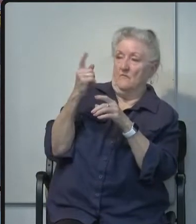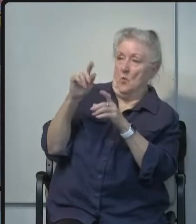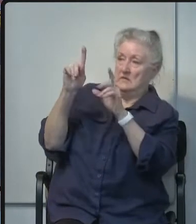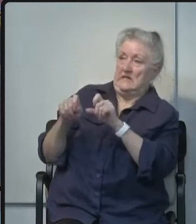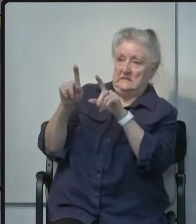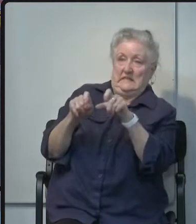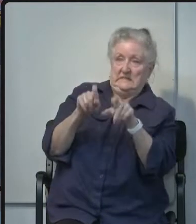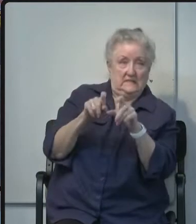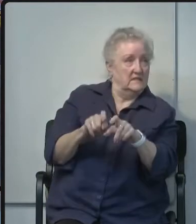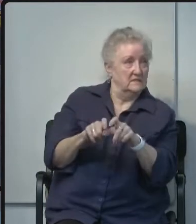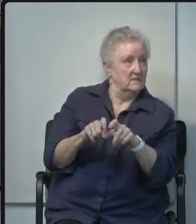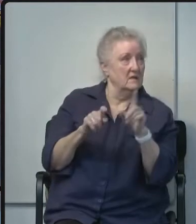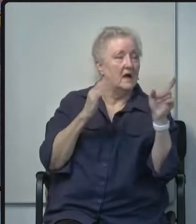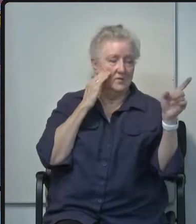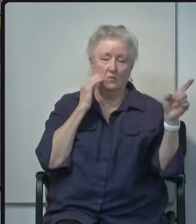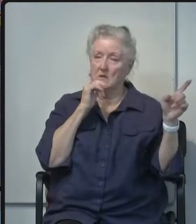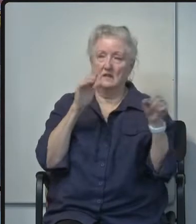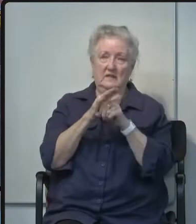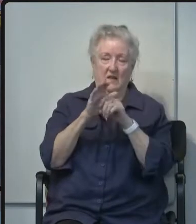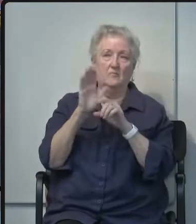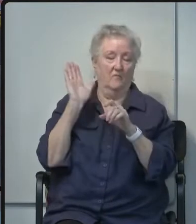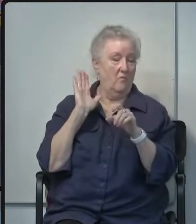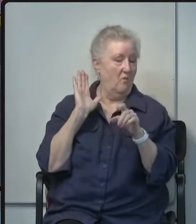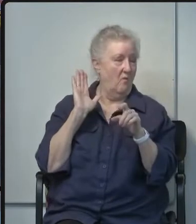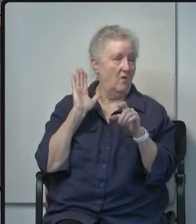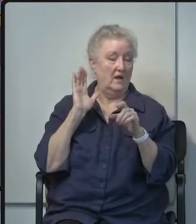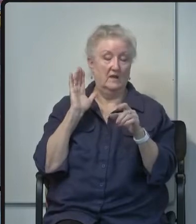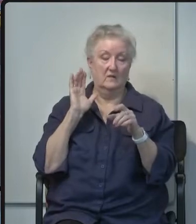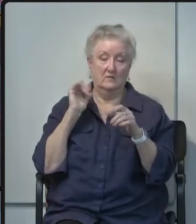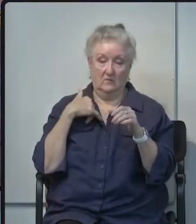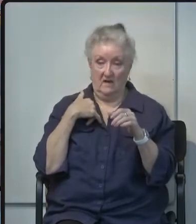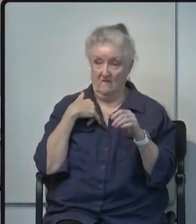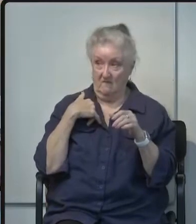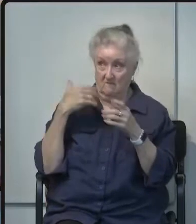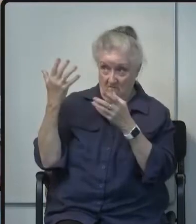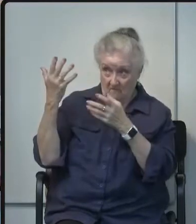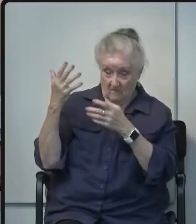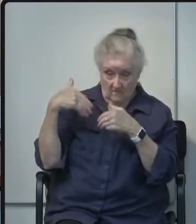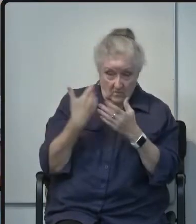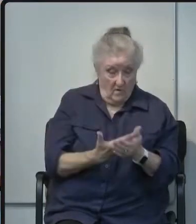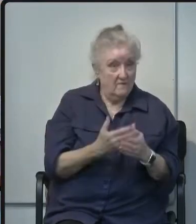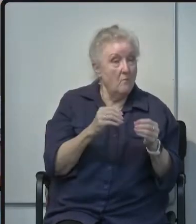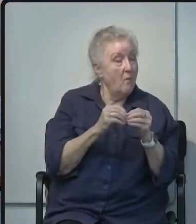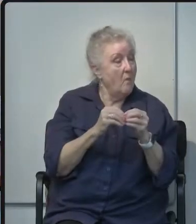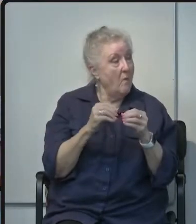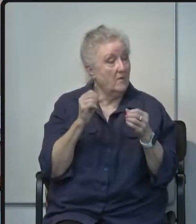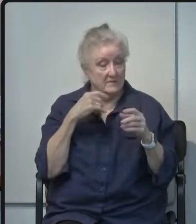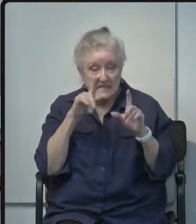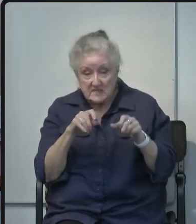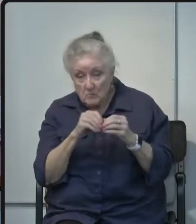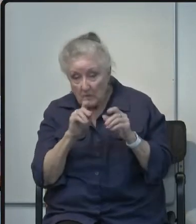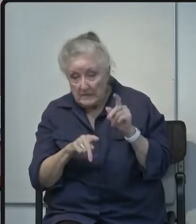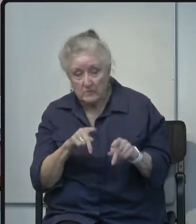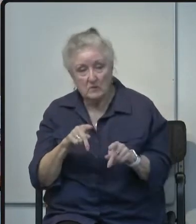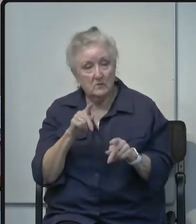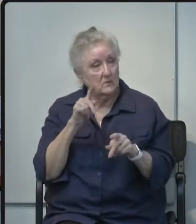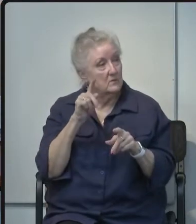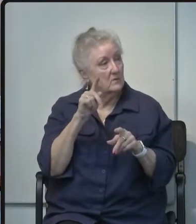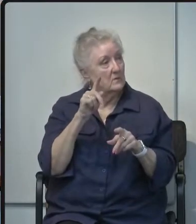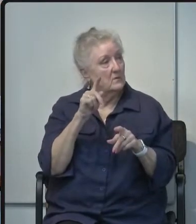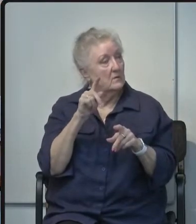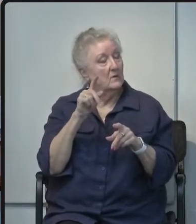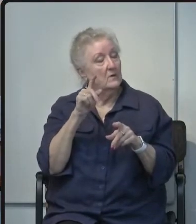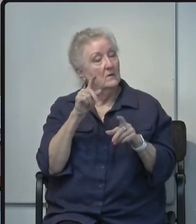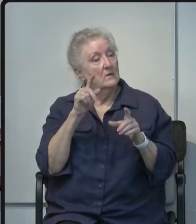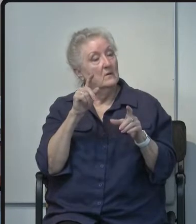short early on and we only had a certain amount have we gotten more tests and have we been testing more people as opposed to